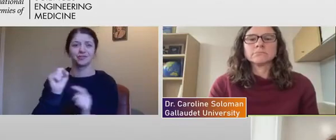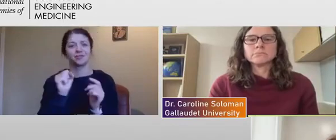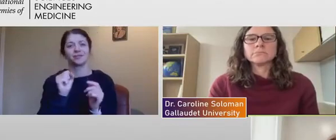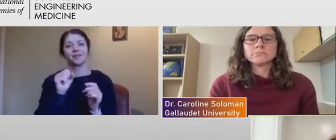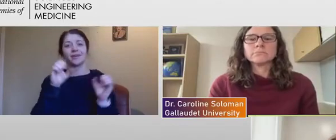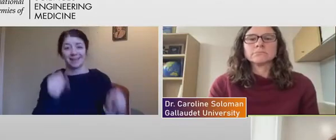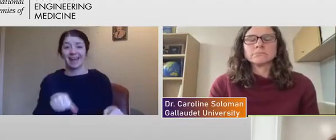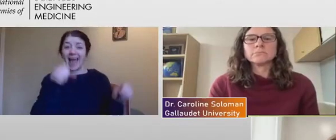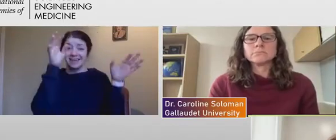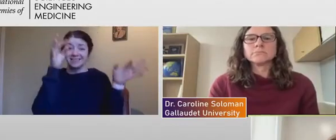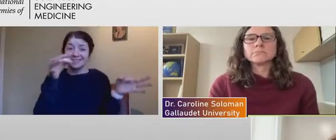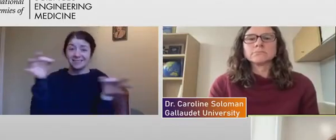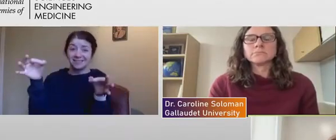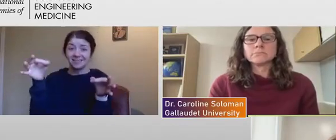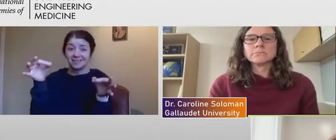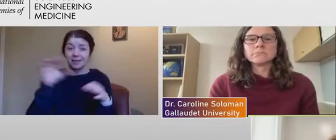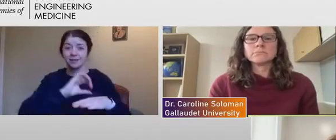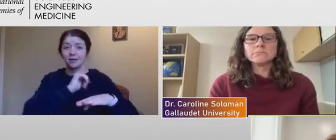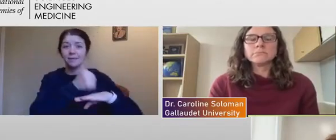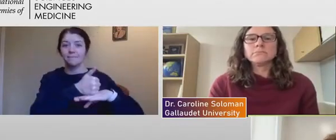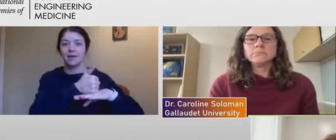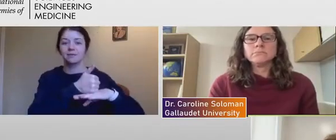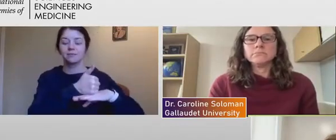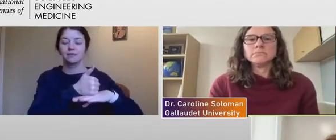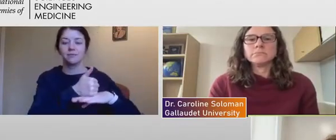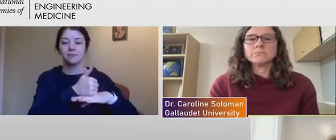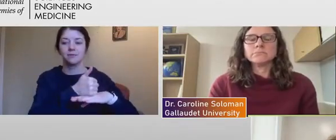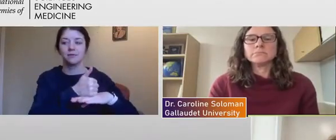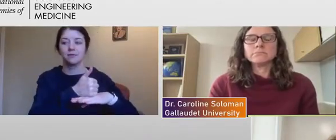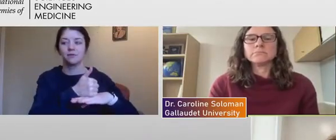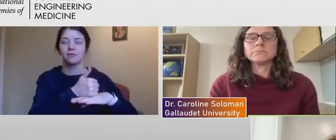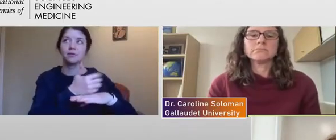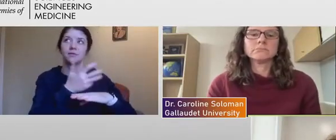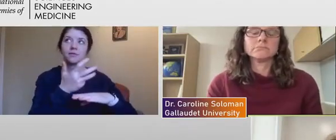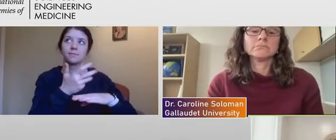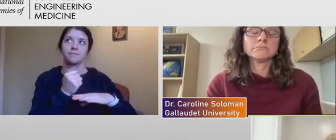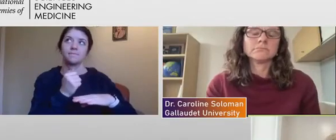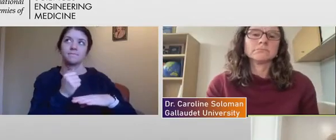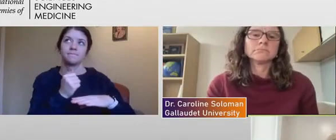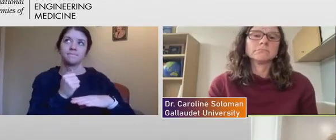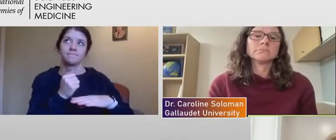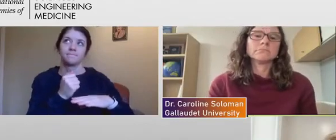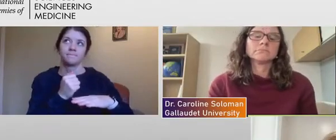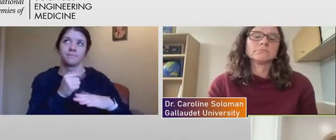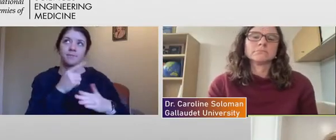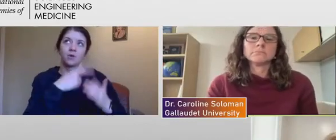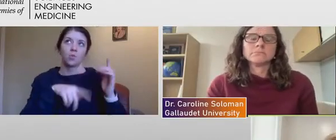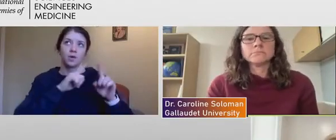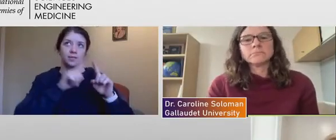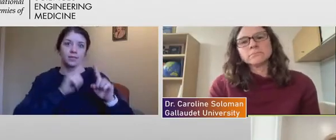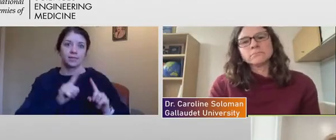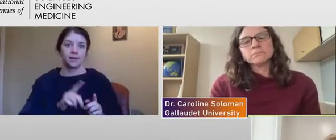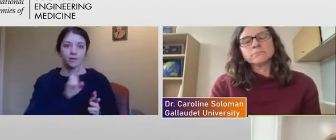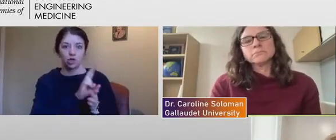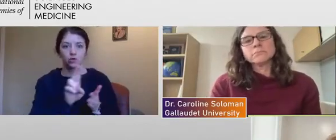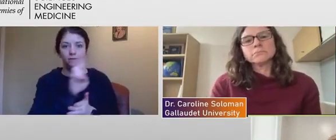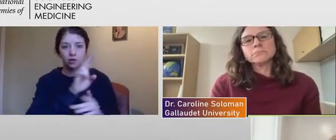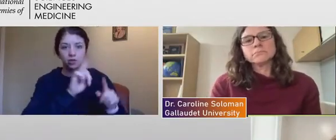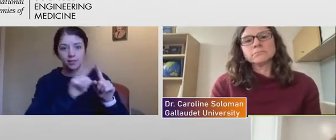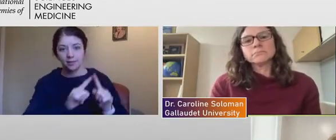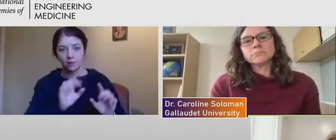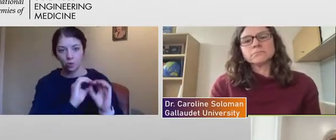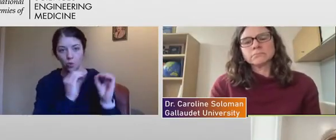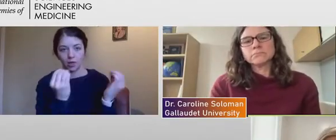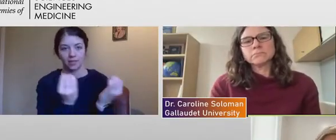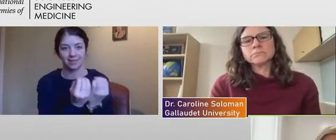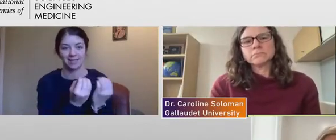decisions based on, um, sort of what different universities and organizations are doing